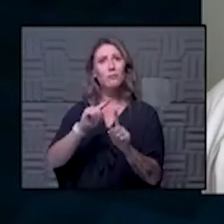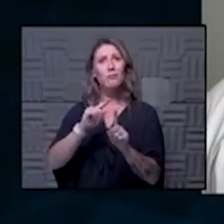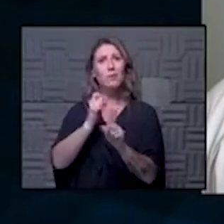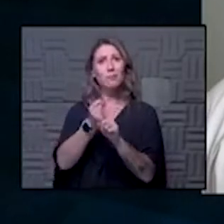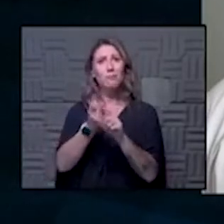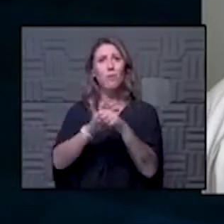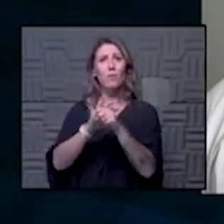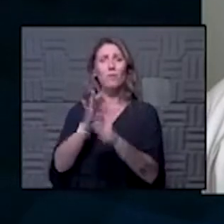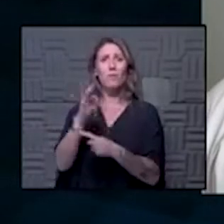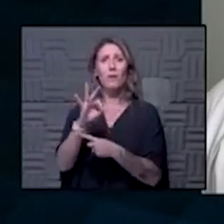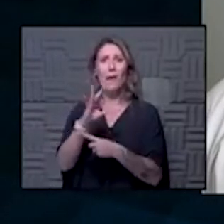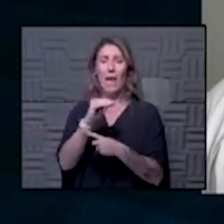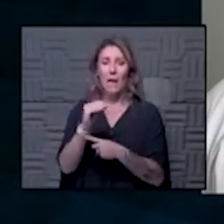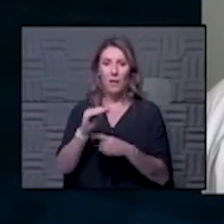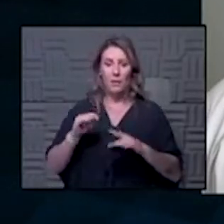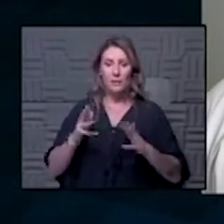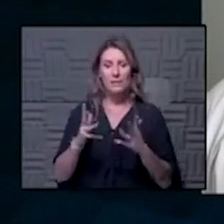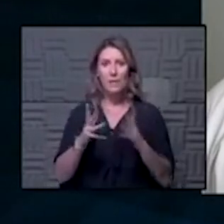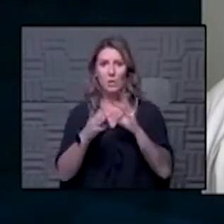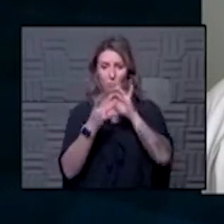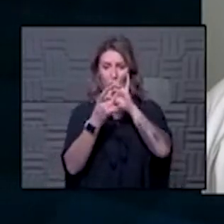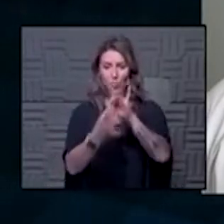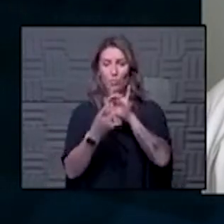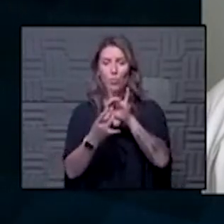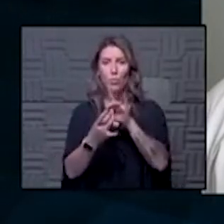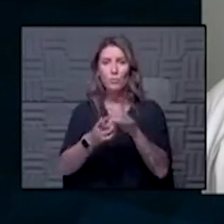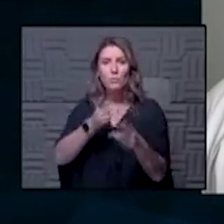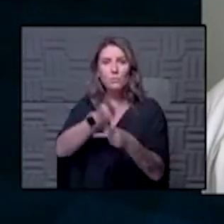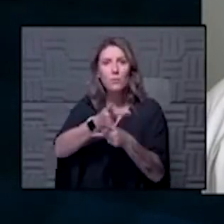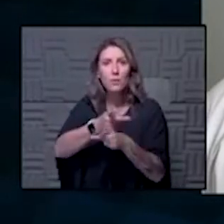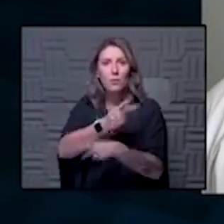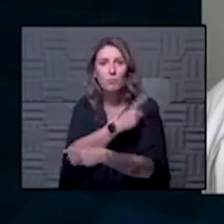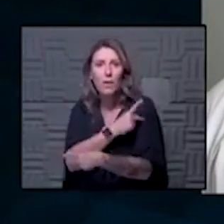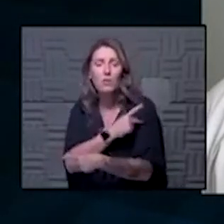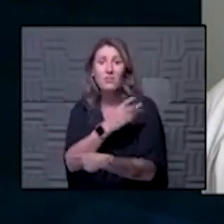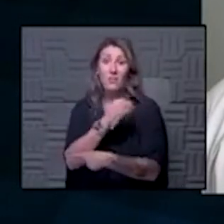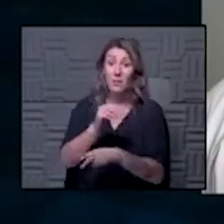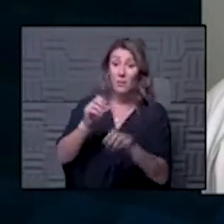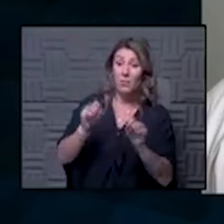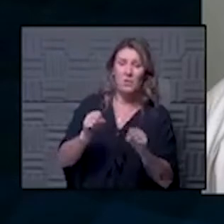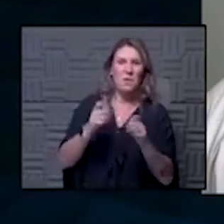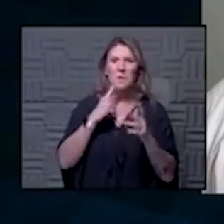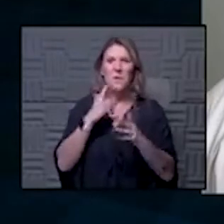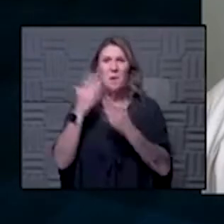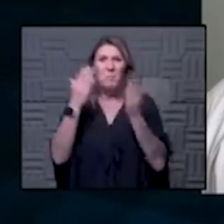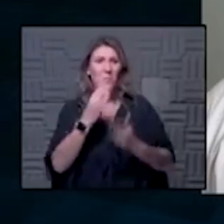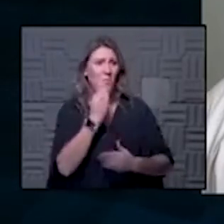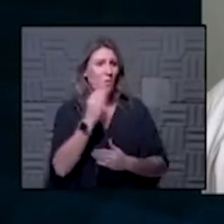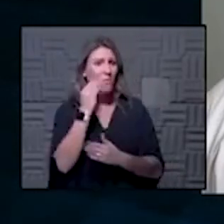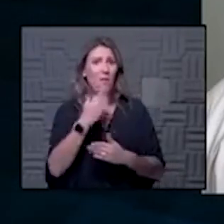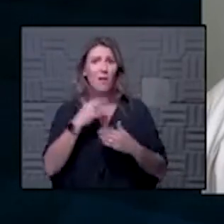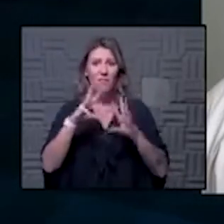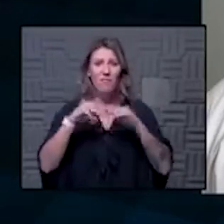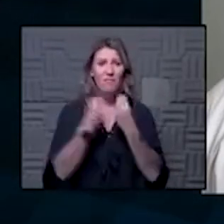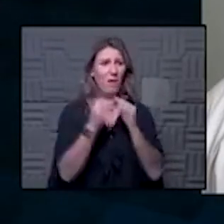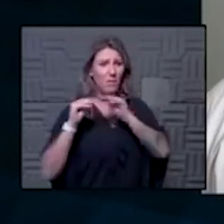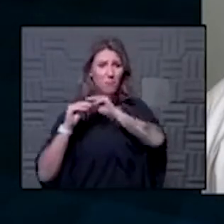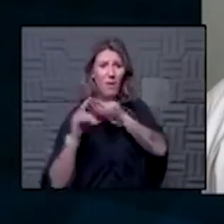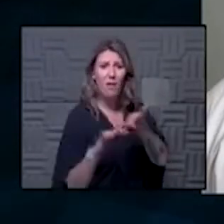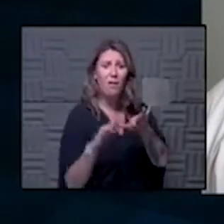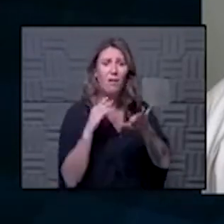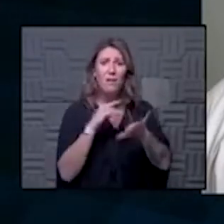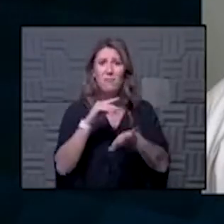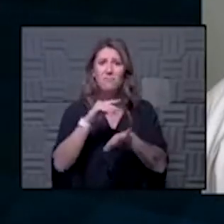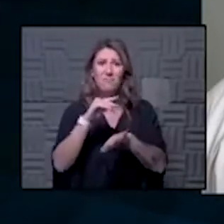the anxiety associated with taking care of patients and potentially what do I bring home to my families and my loved ones